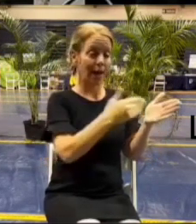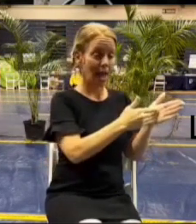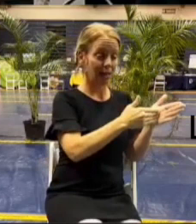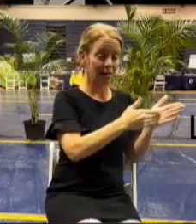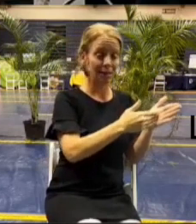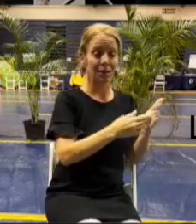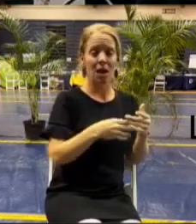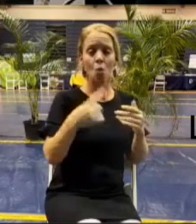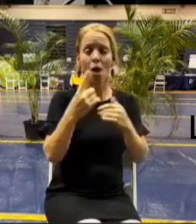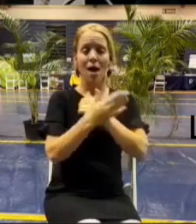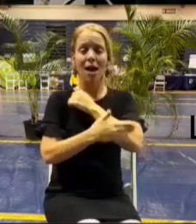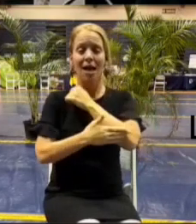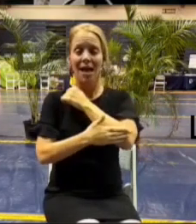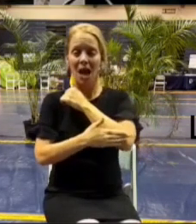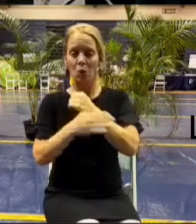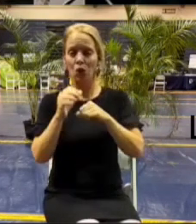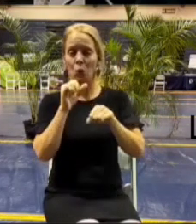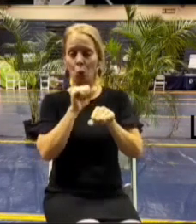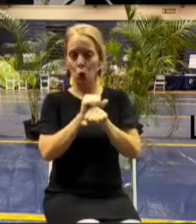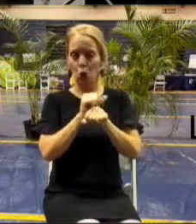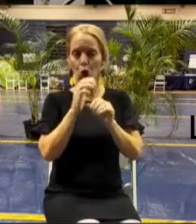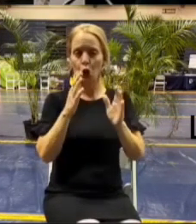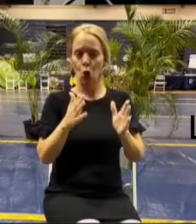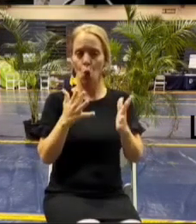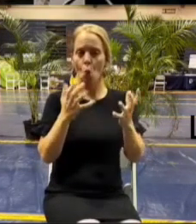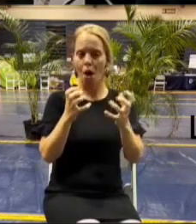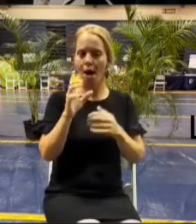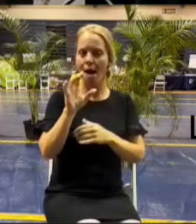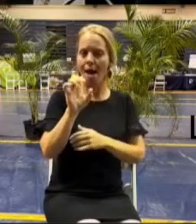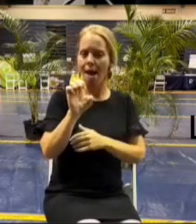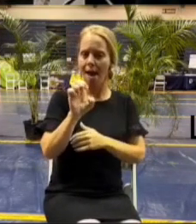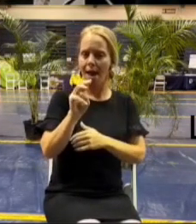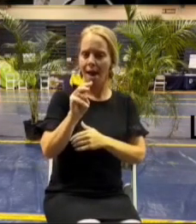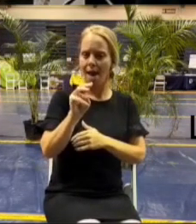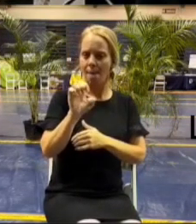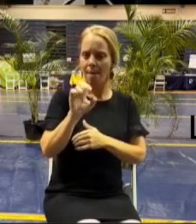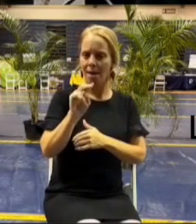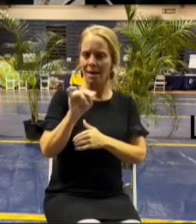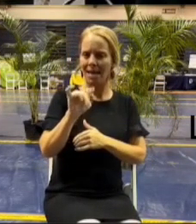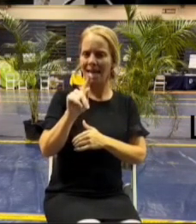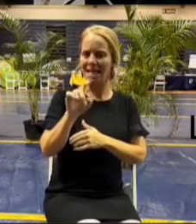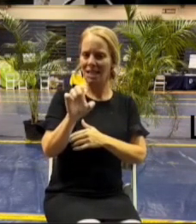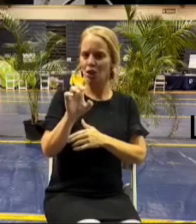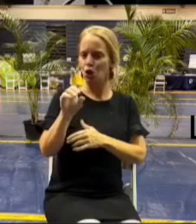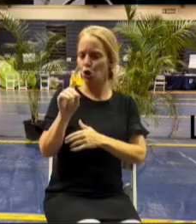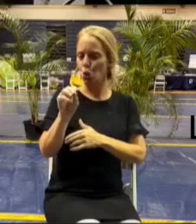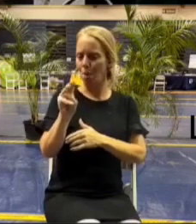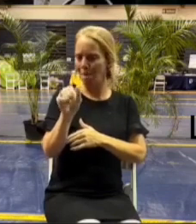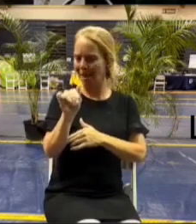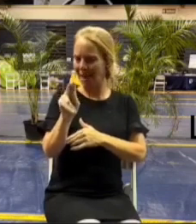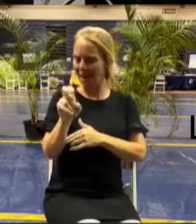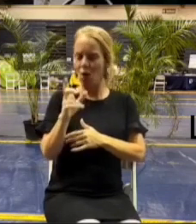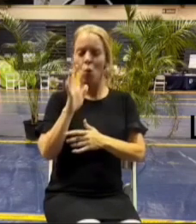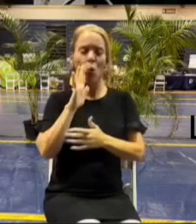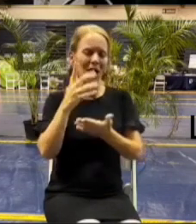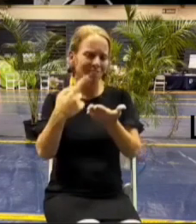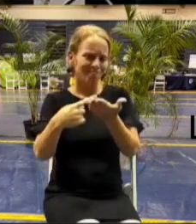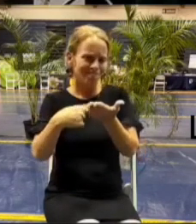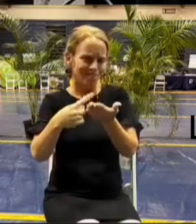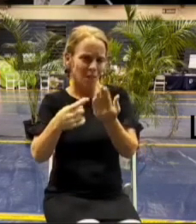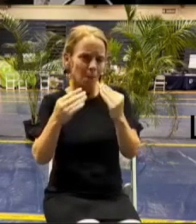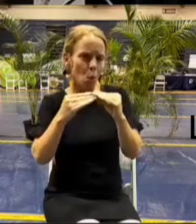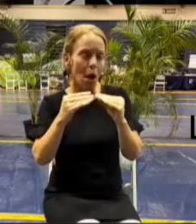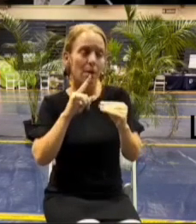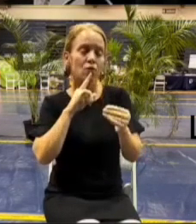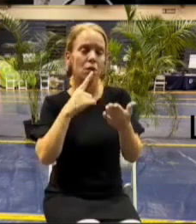one county worker testified for eminent domain so it will be discussing it more i mean we discussed it for